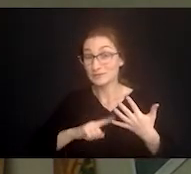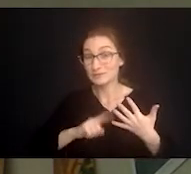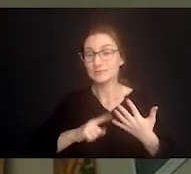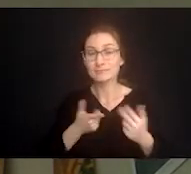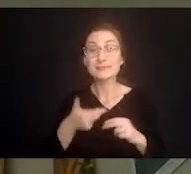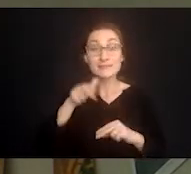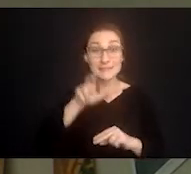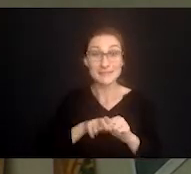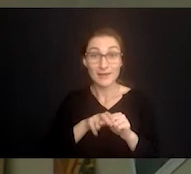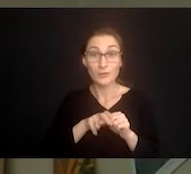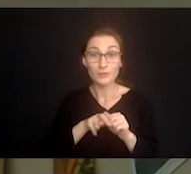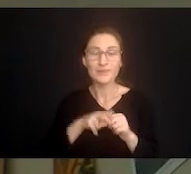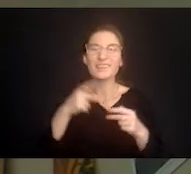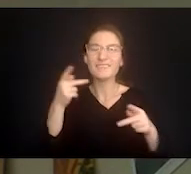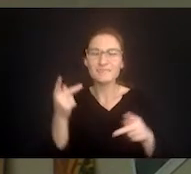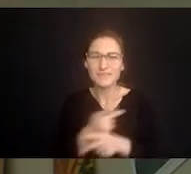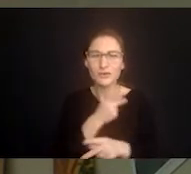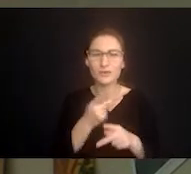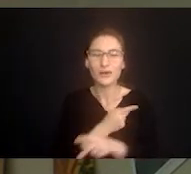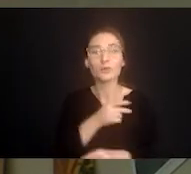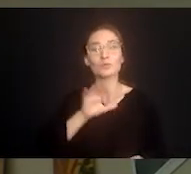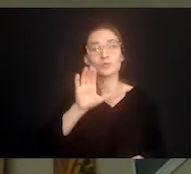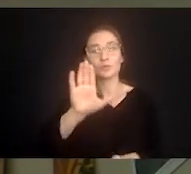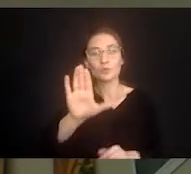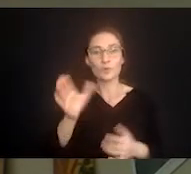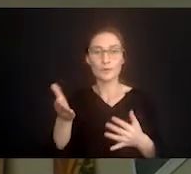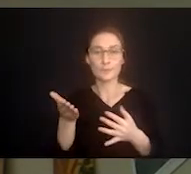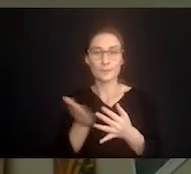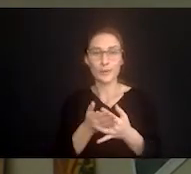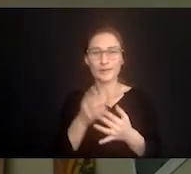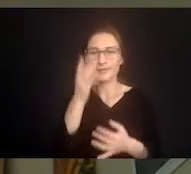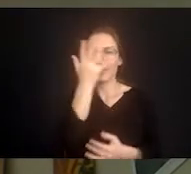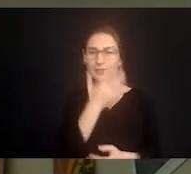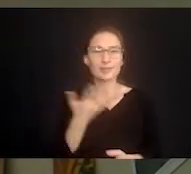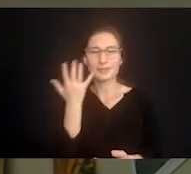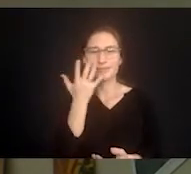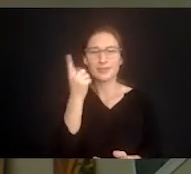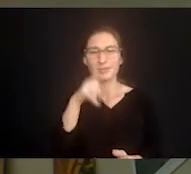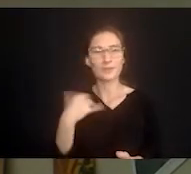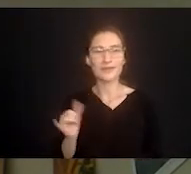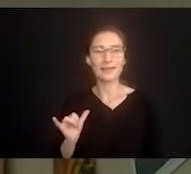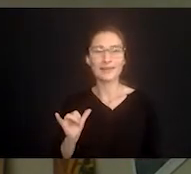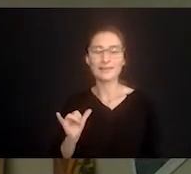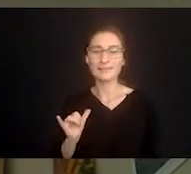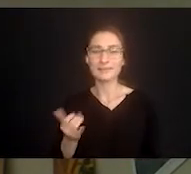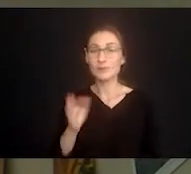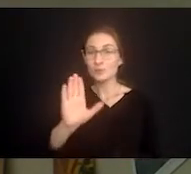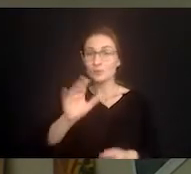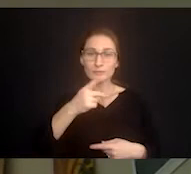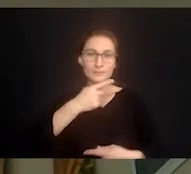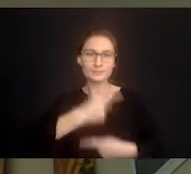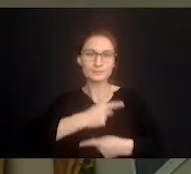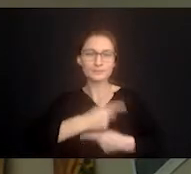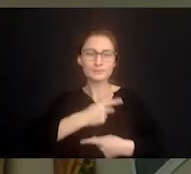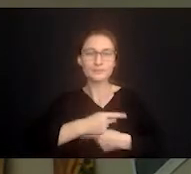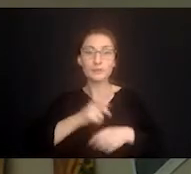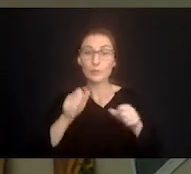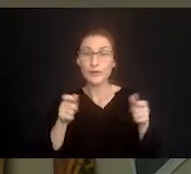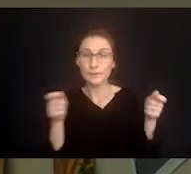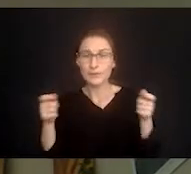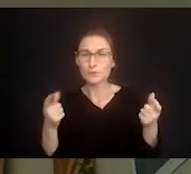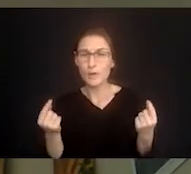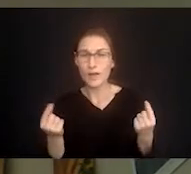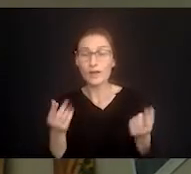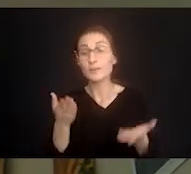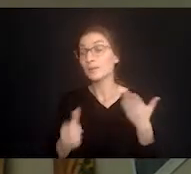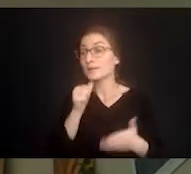is really to sit down and figure out what is the break or what kind of self-care can you get it may not be a